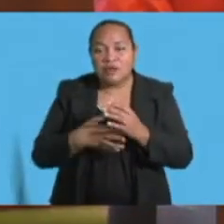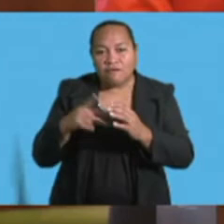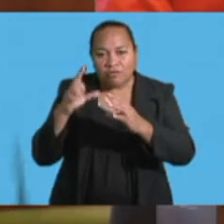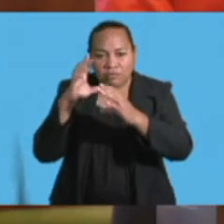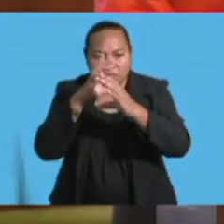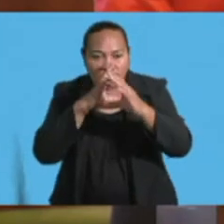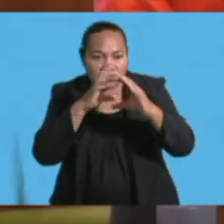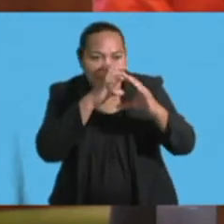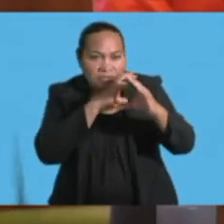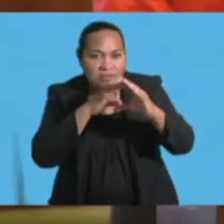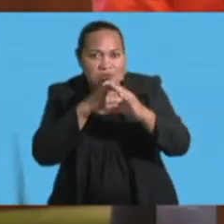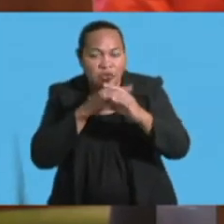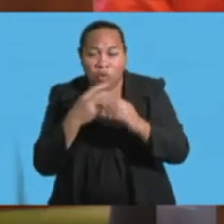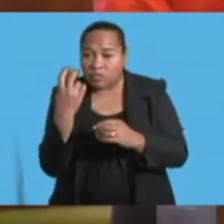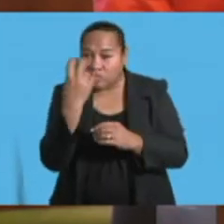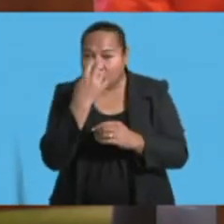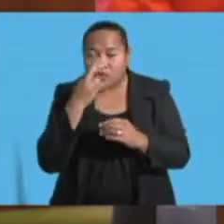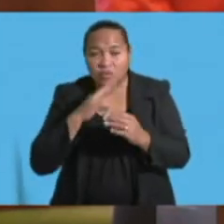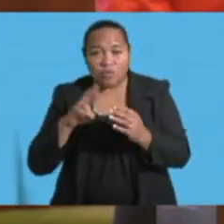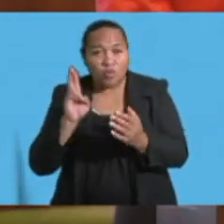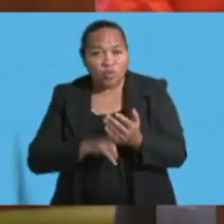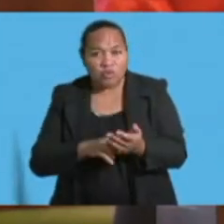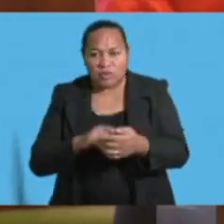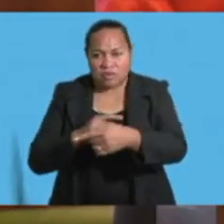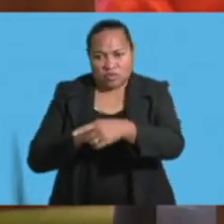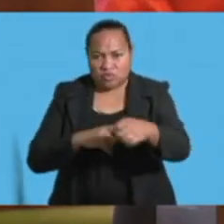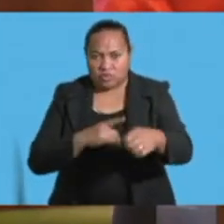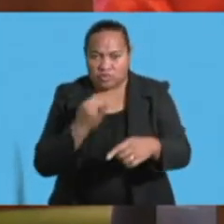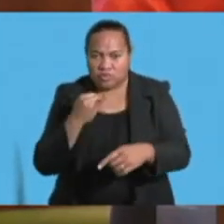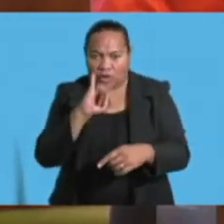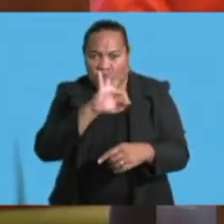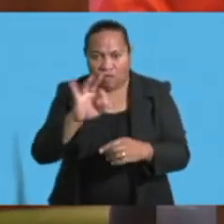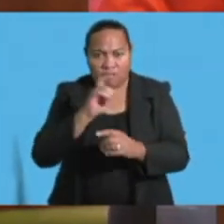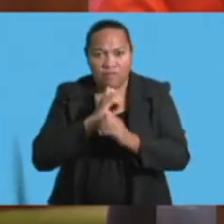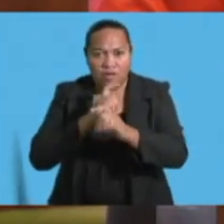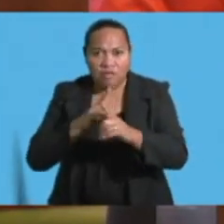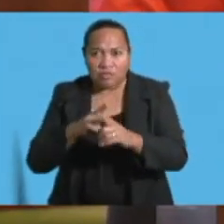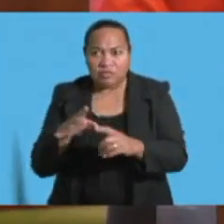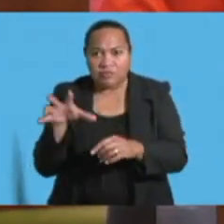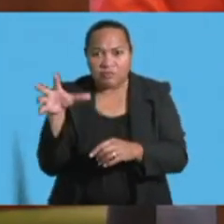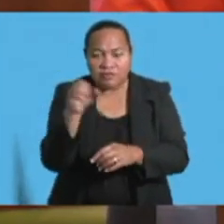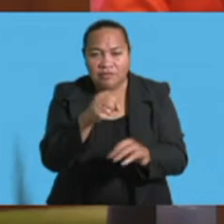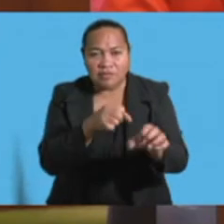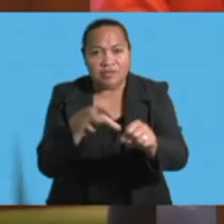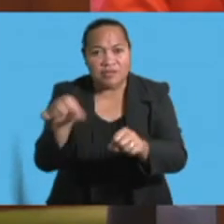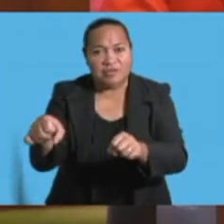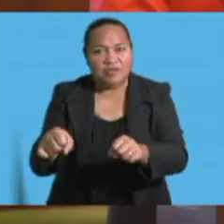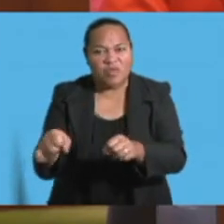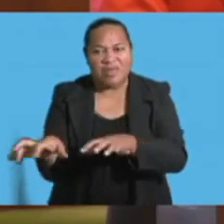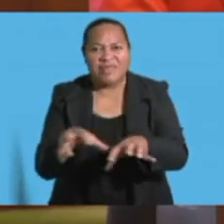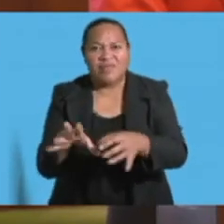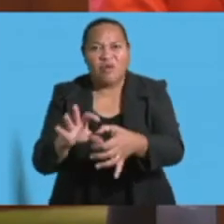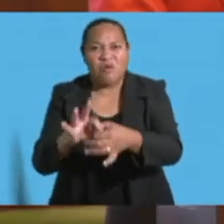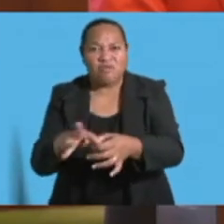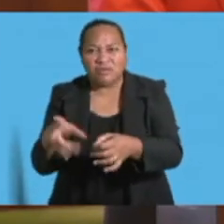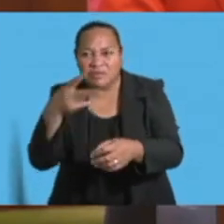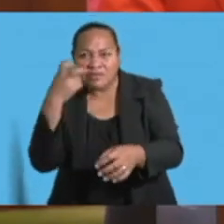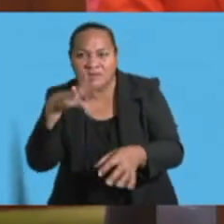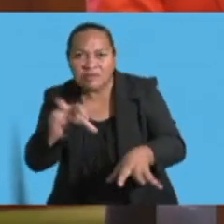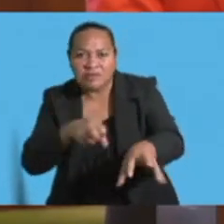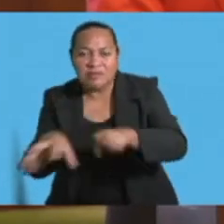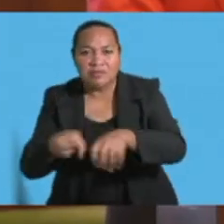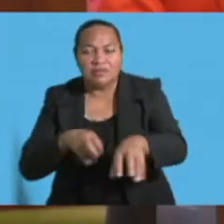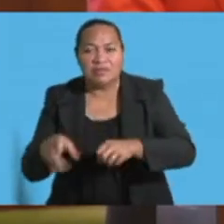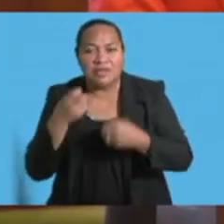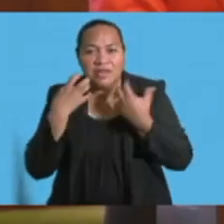monitor and report environmentally illegal activities. Madam Speaker, the Ministry will also be responsible for